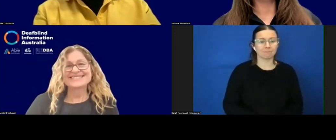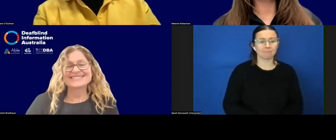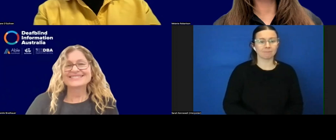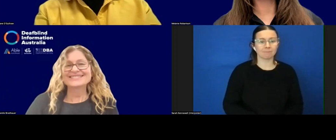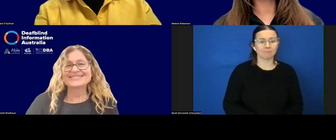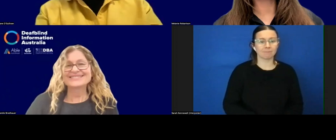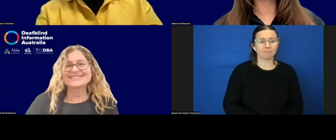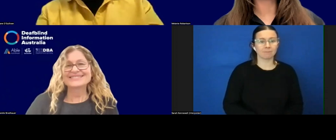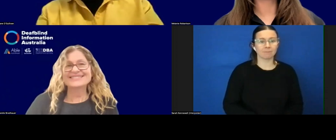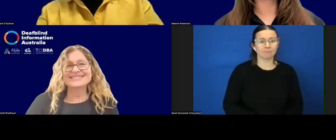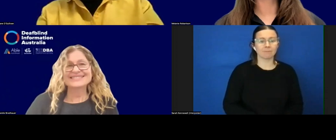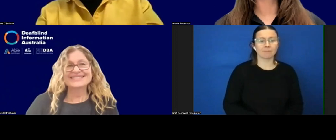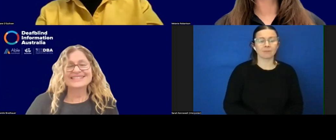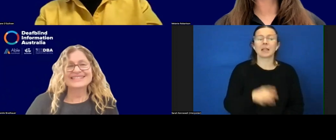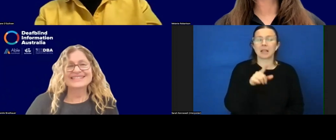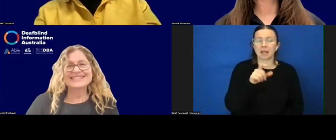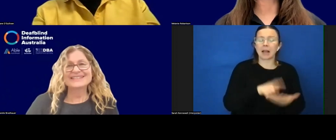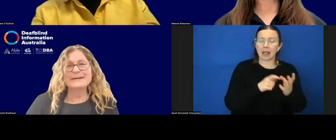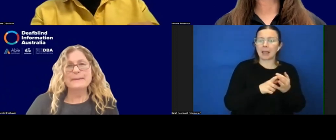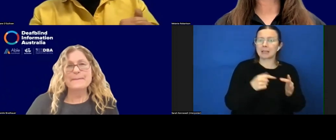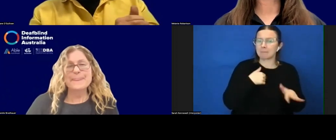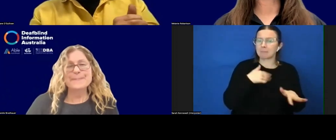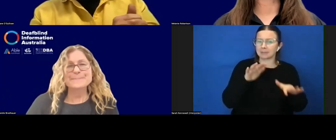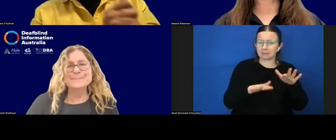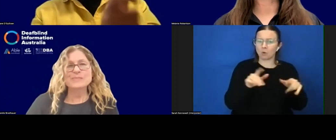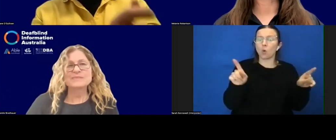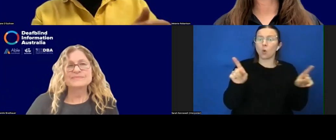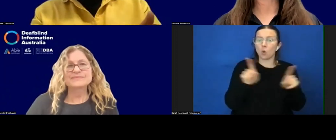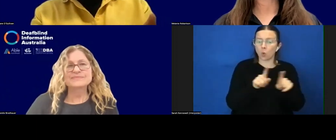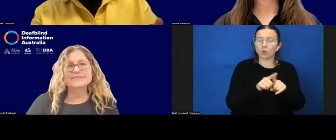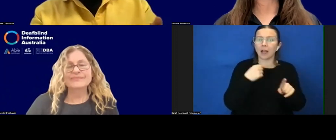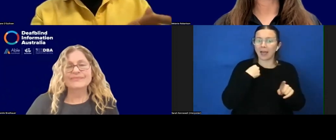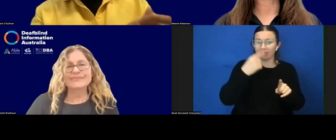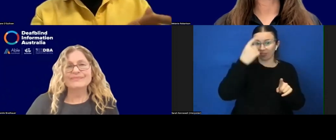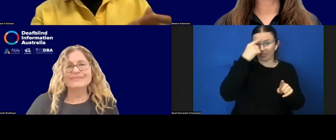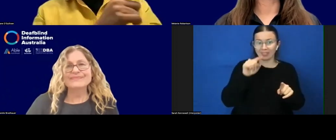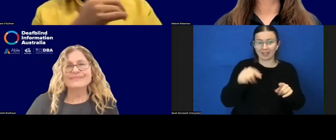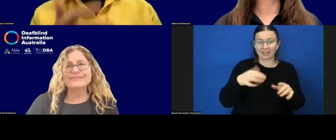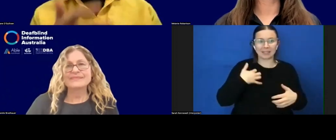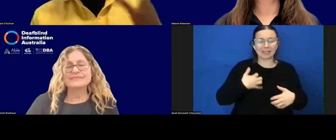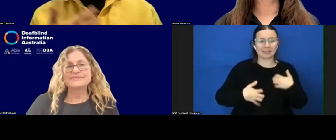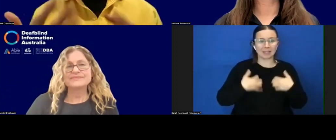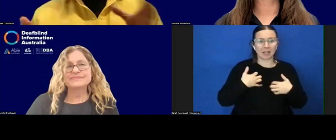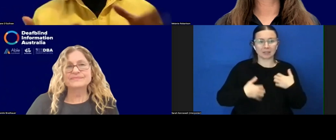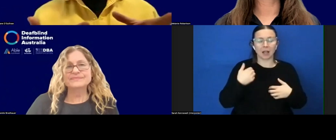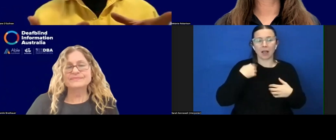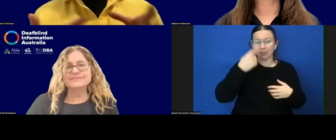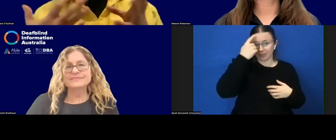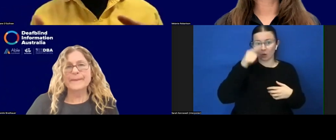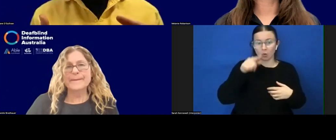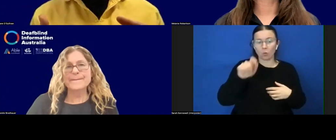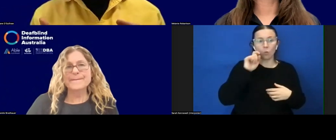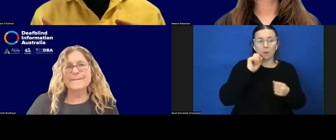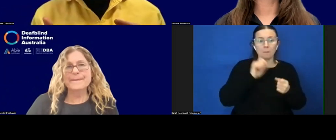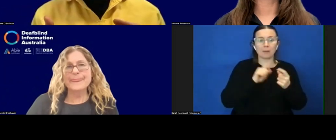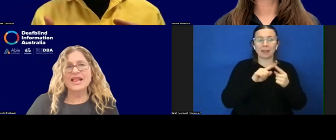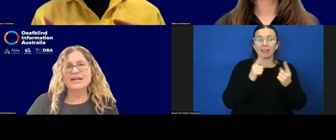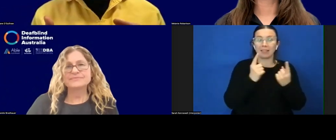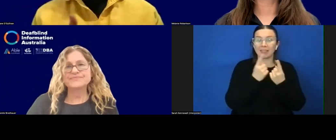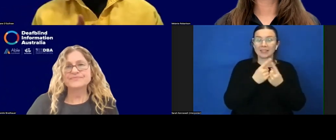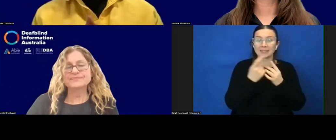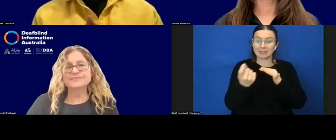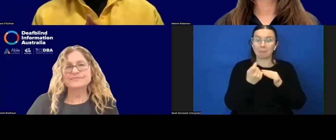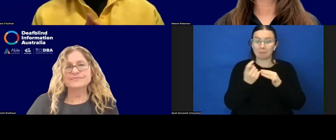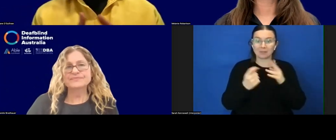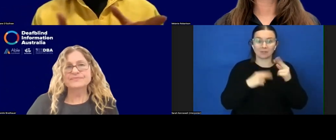And I hope similarly, but I, I also think that it's exciting. I think there's going to be stuff developed in this. Like I